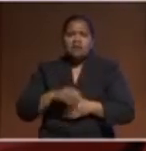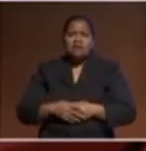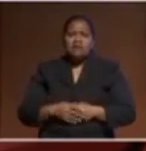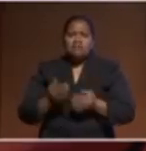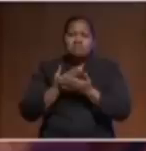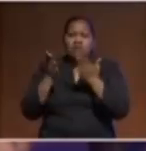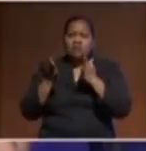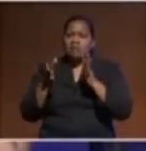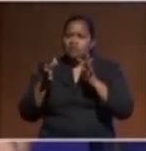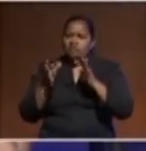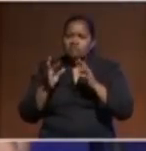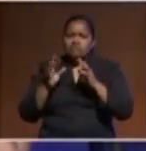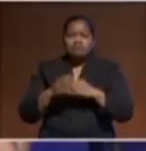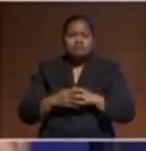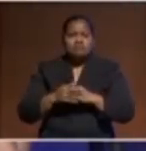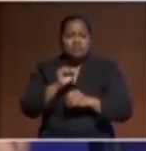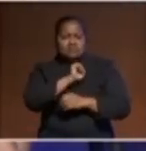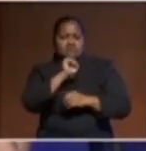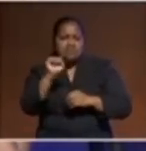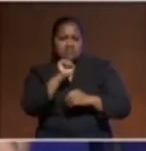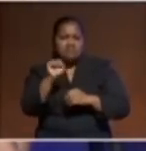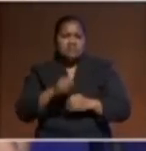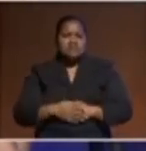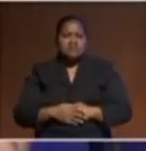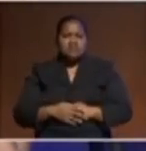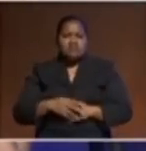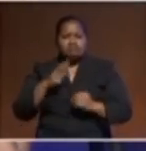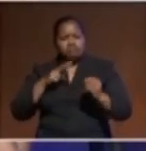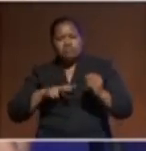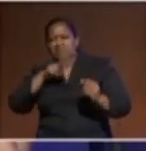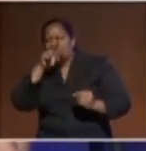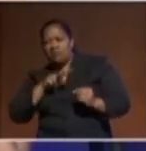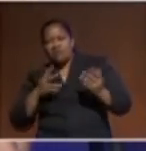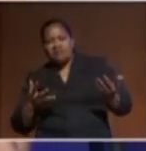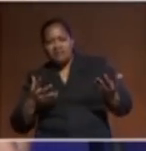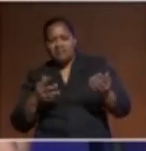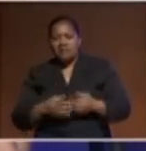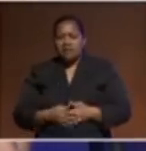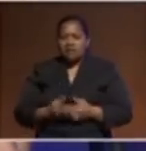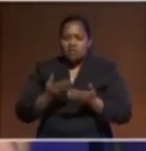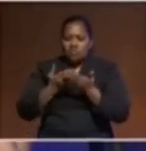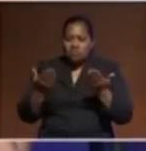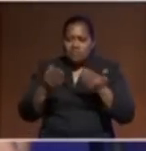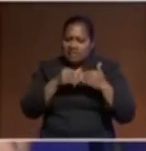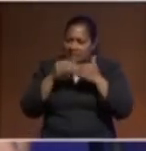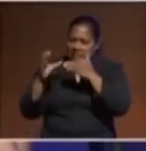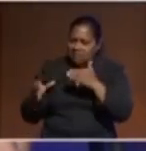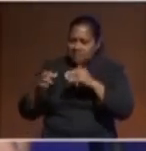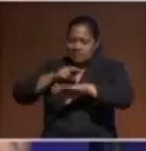encounters. What their perspectives are, how they view their own journeys as leaders in the region.